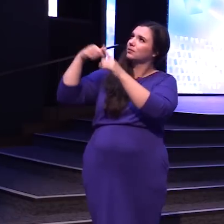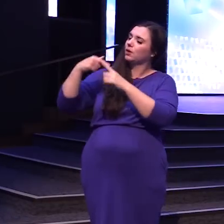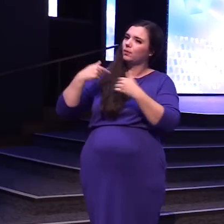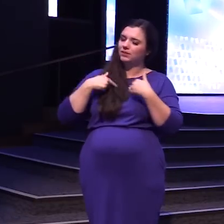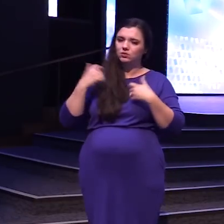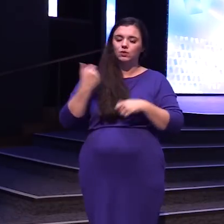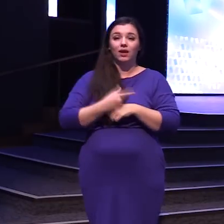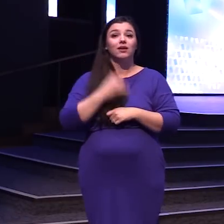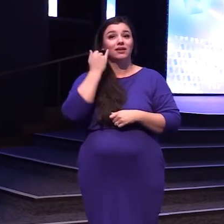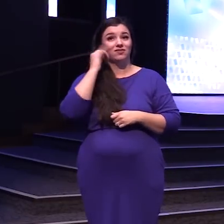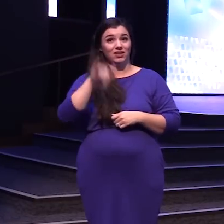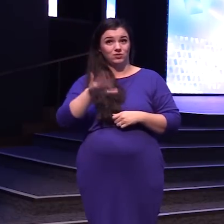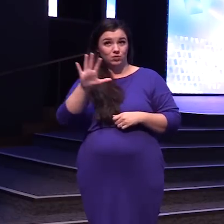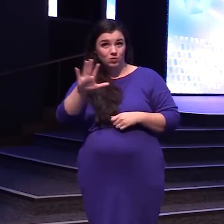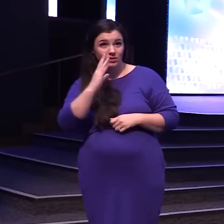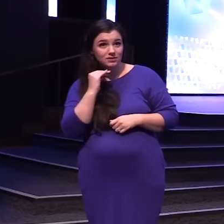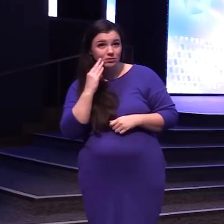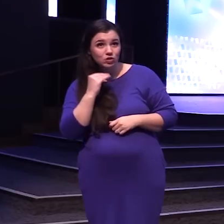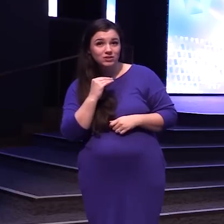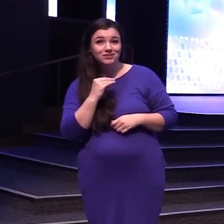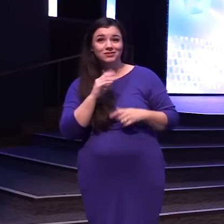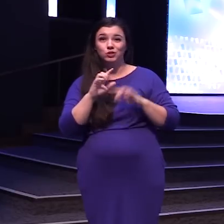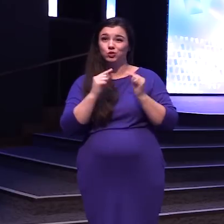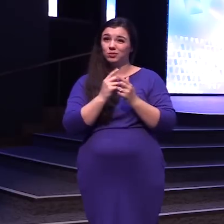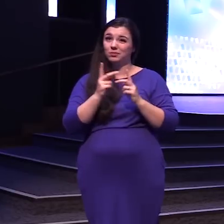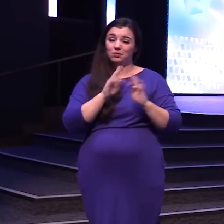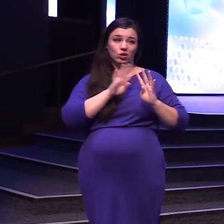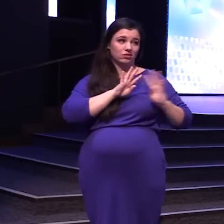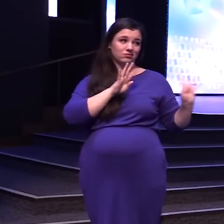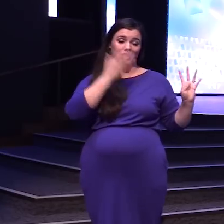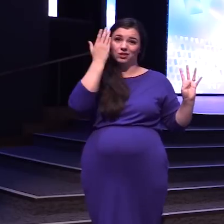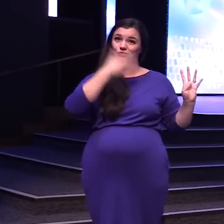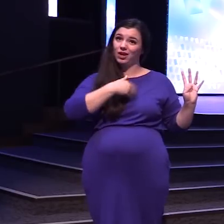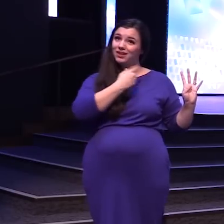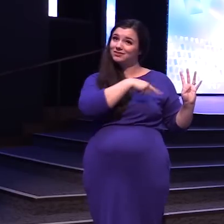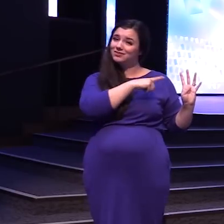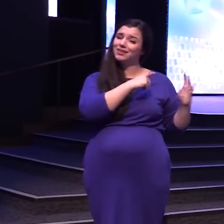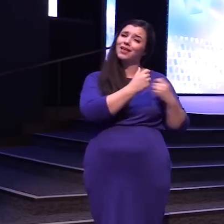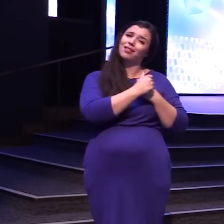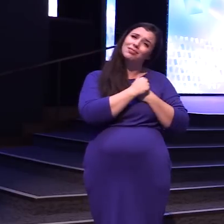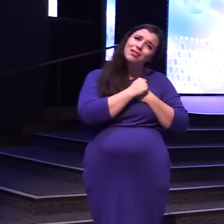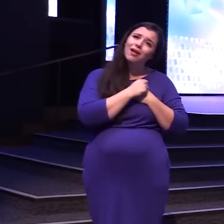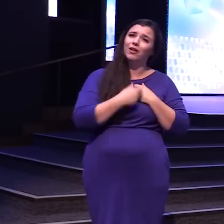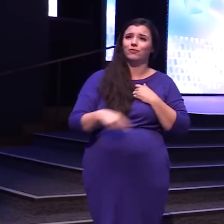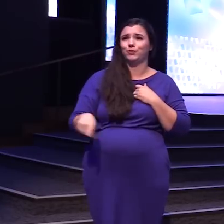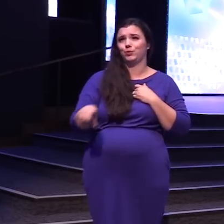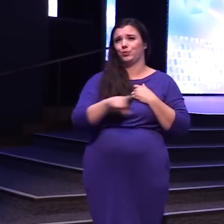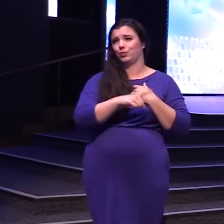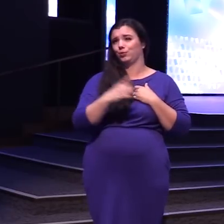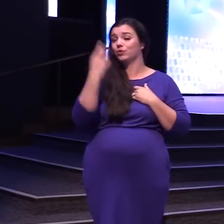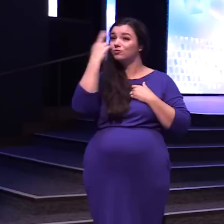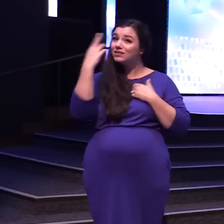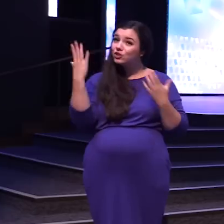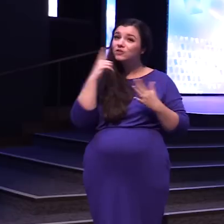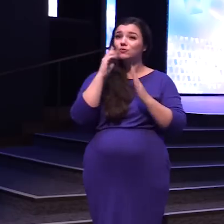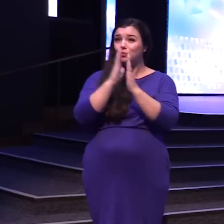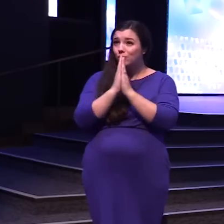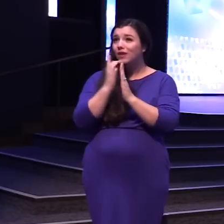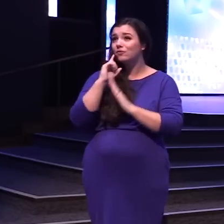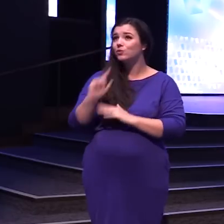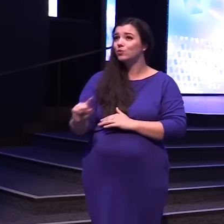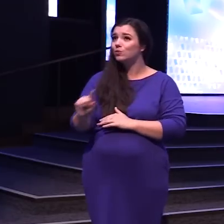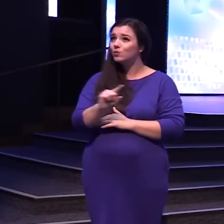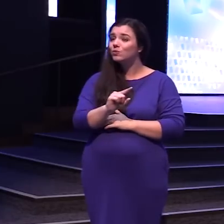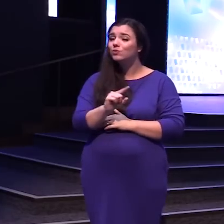Me Today And If That's You I Want You To Know That This Group Of People Coming Down To The Front They Love You They Are Here They Pray For You And I Think One Of The